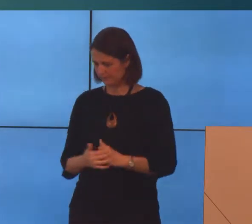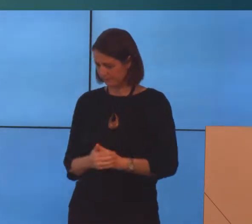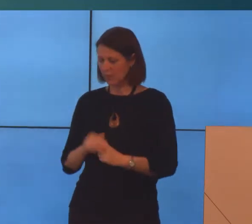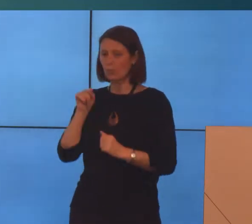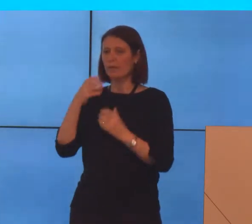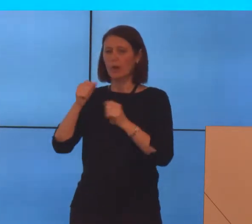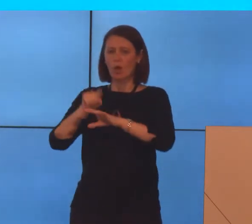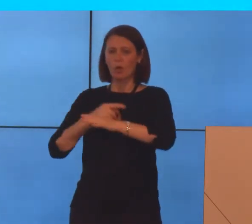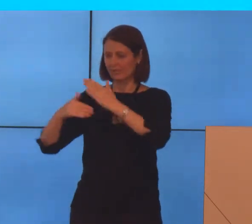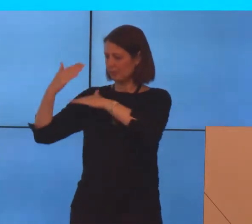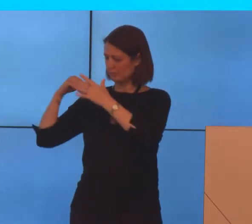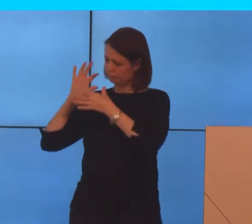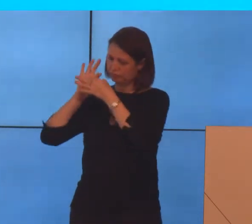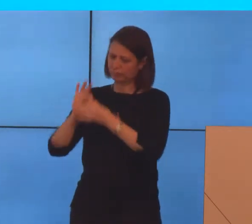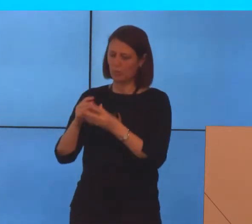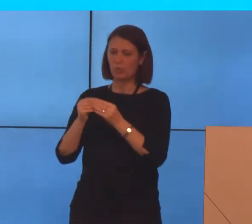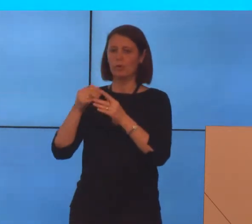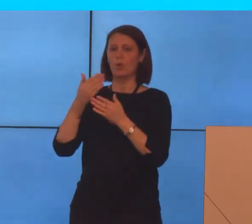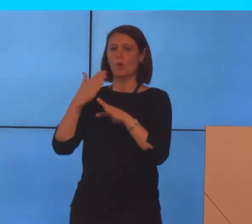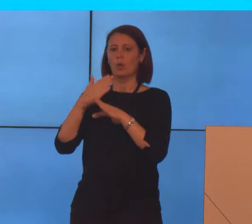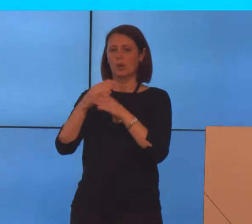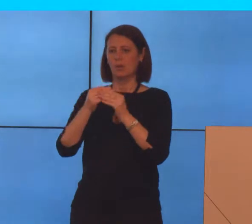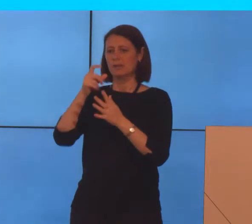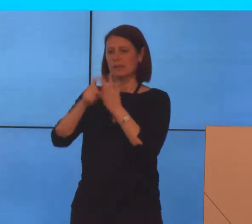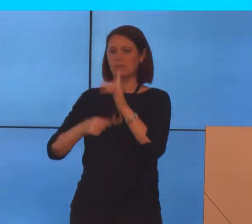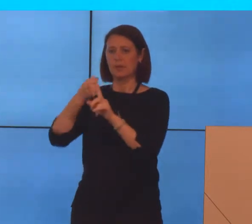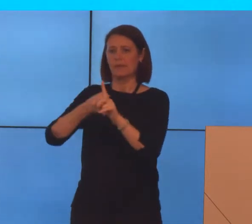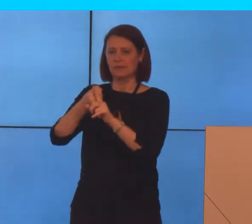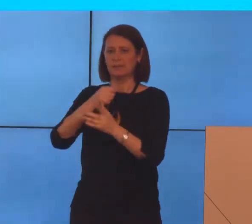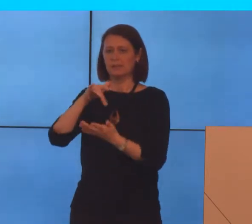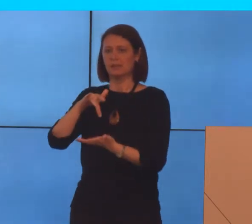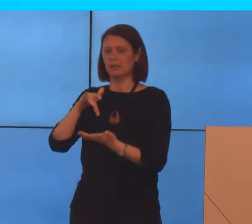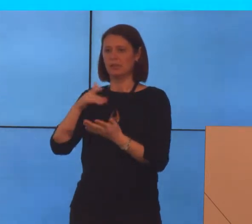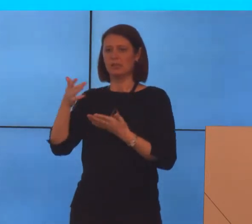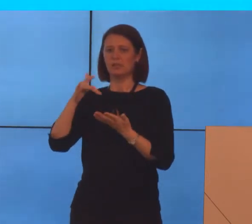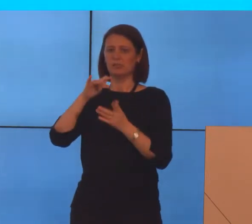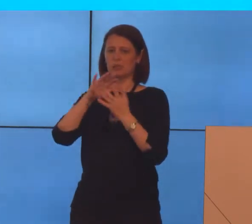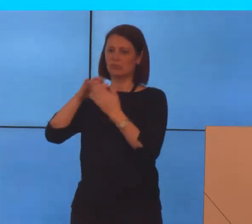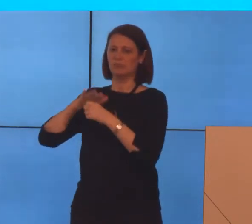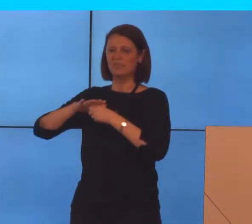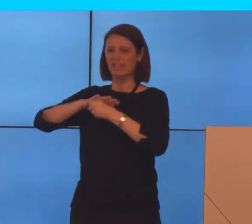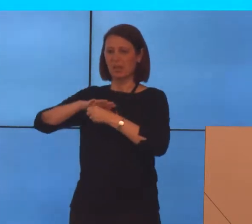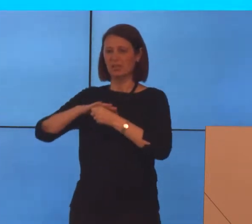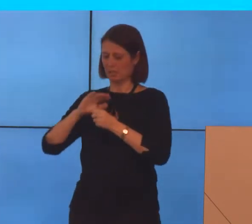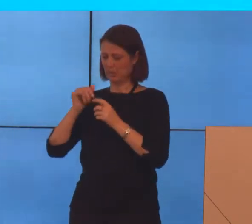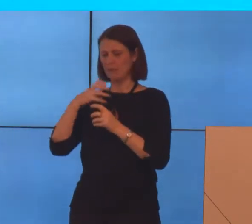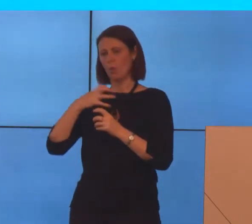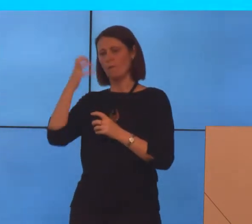of working with the disability advocacy sector, which has been more formalised in the last couple of years.